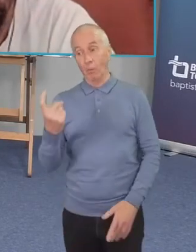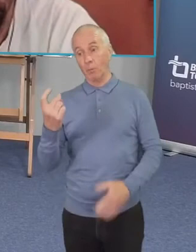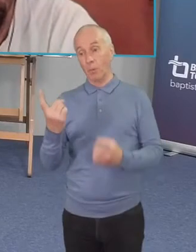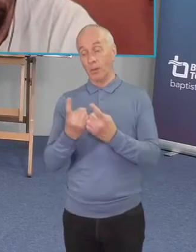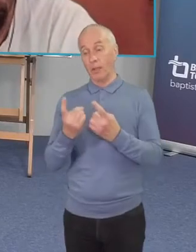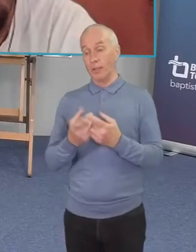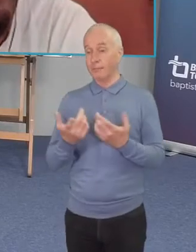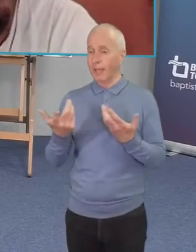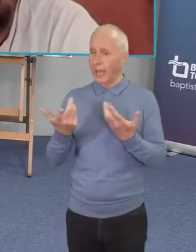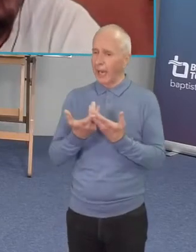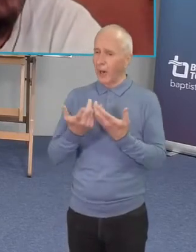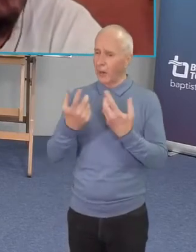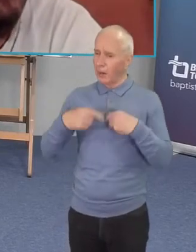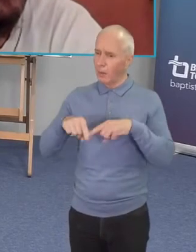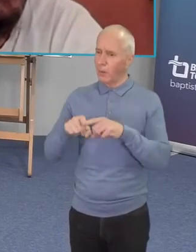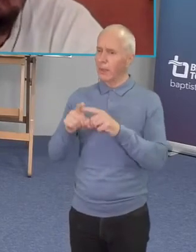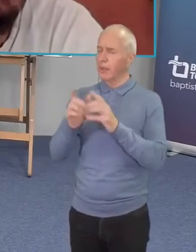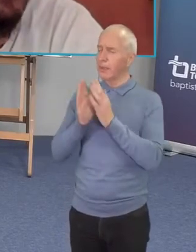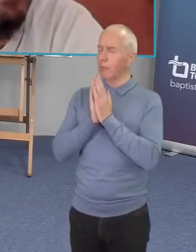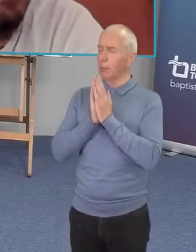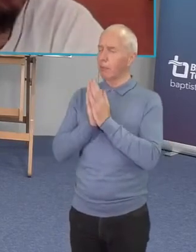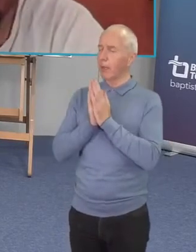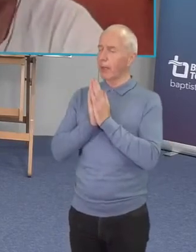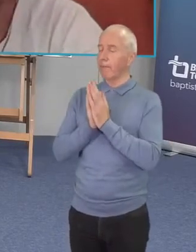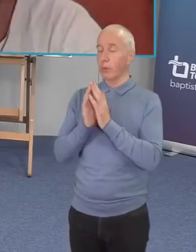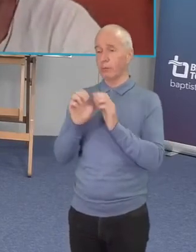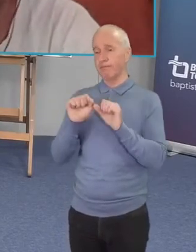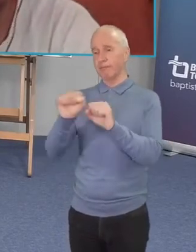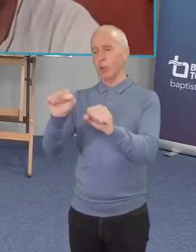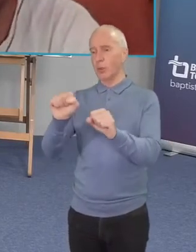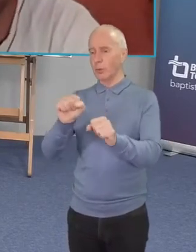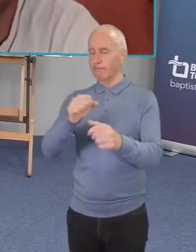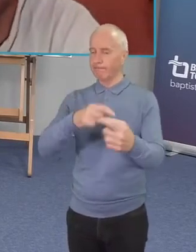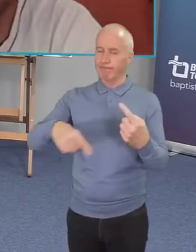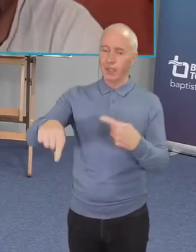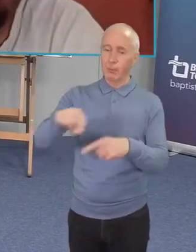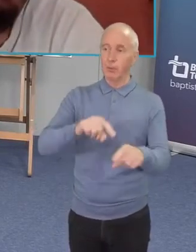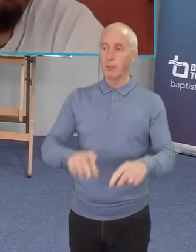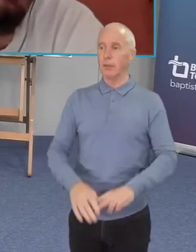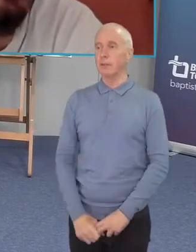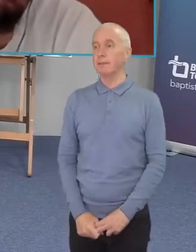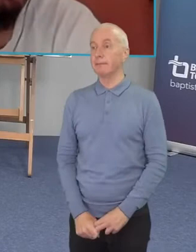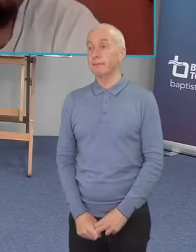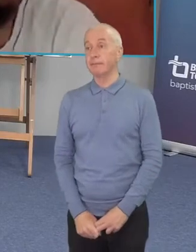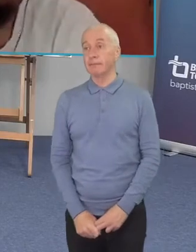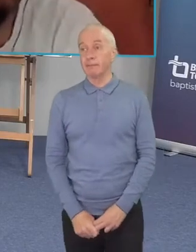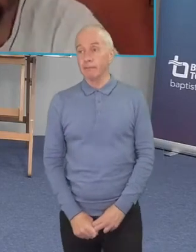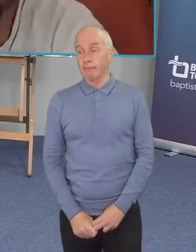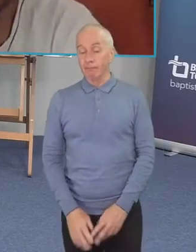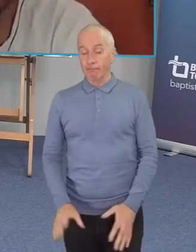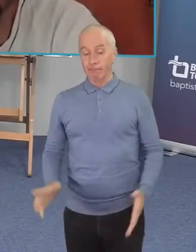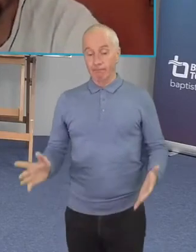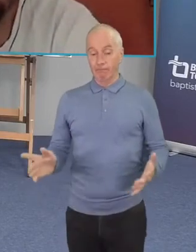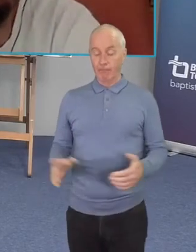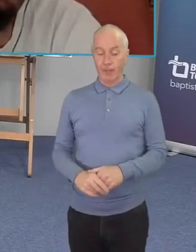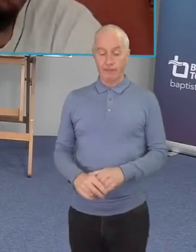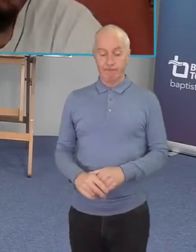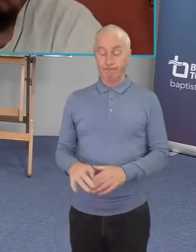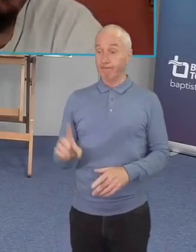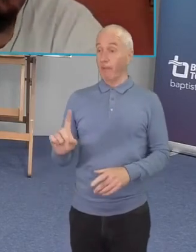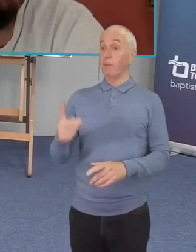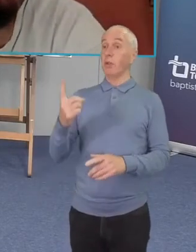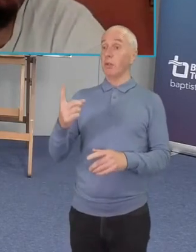you and your community yeah absolutely uh and first of all you can follow our